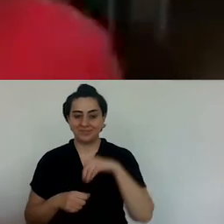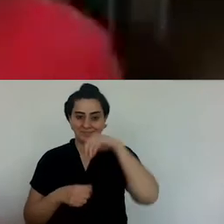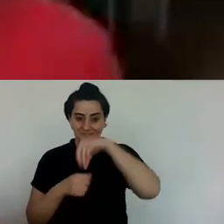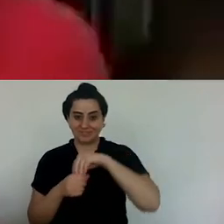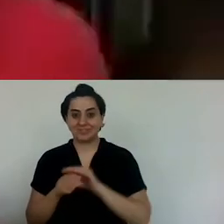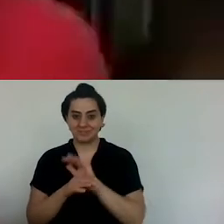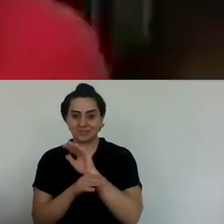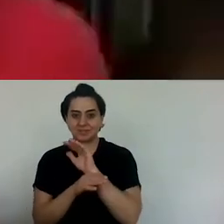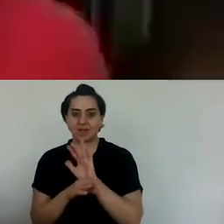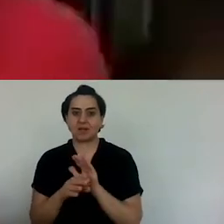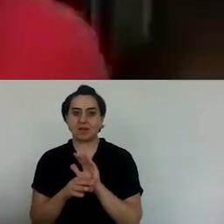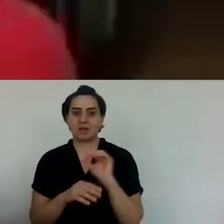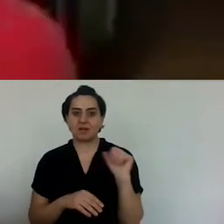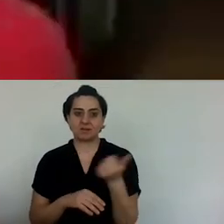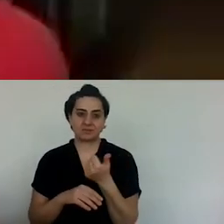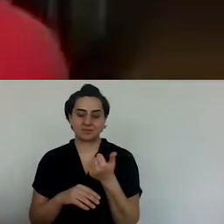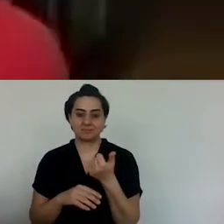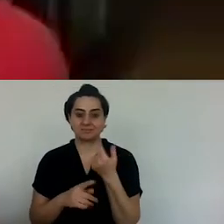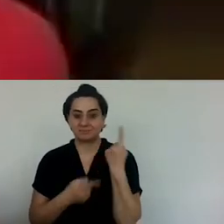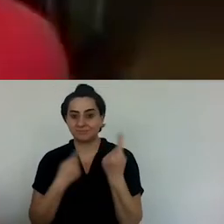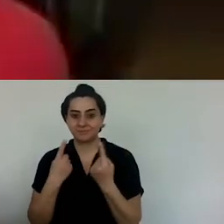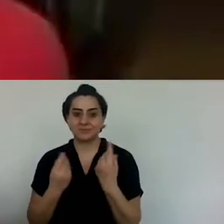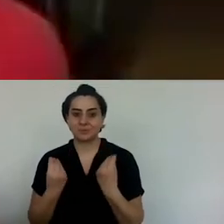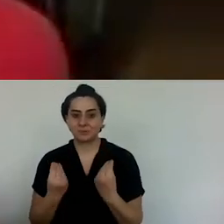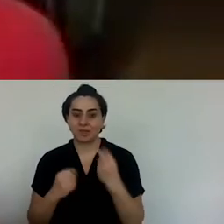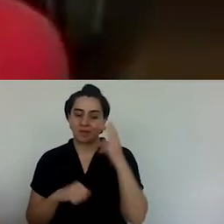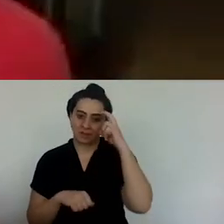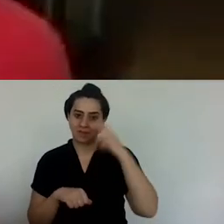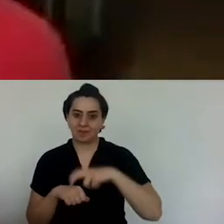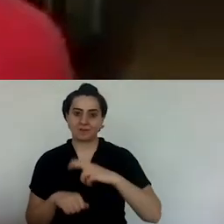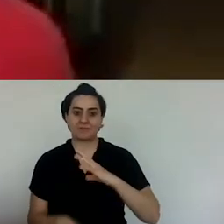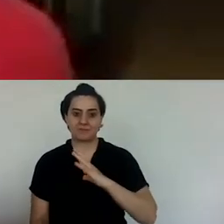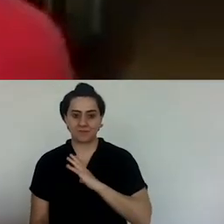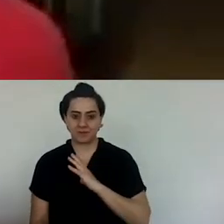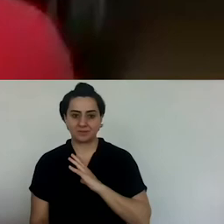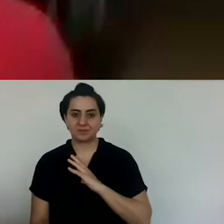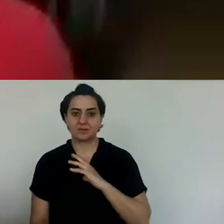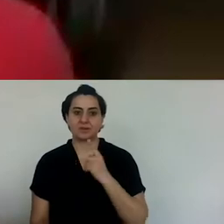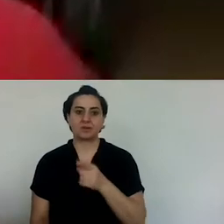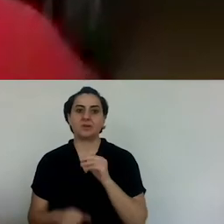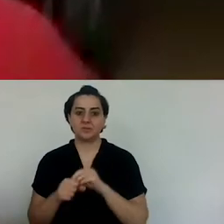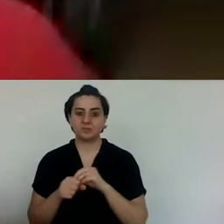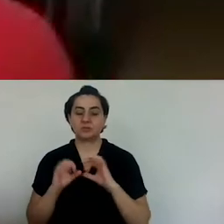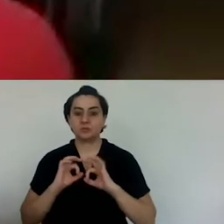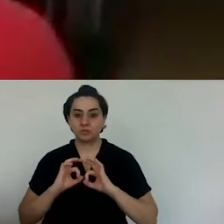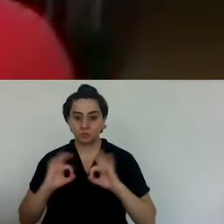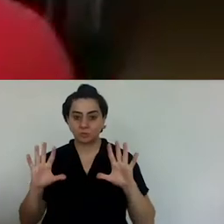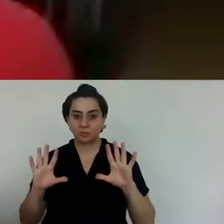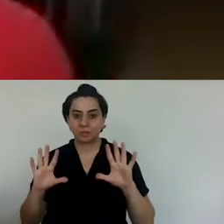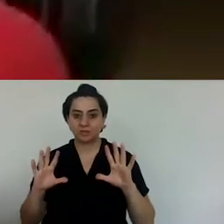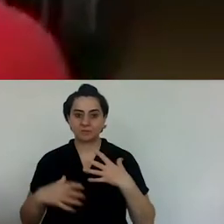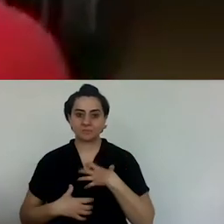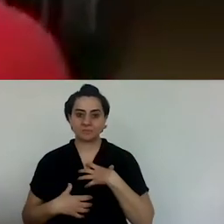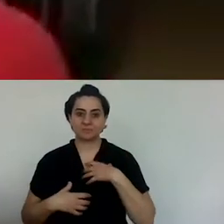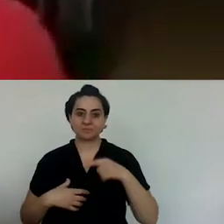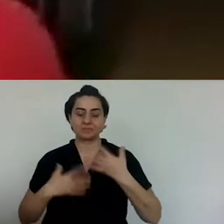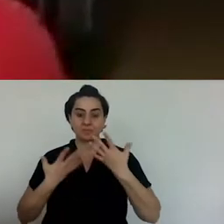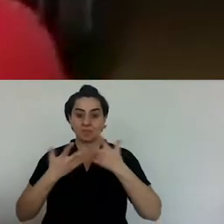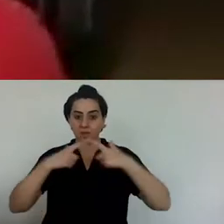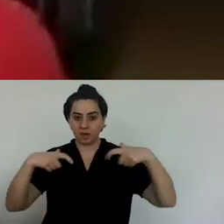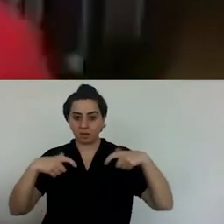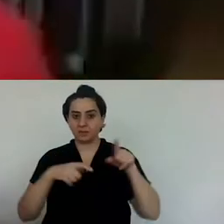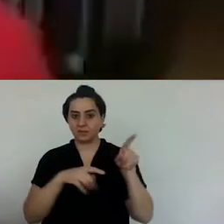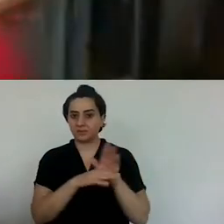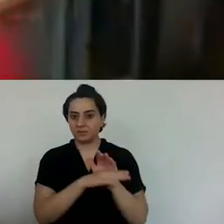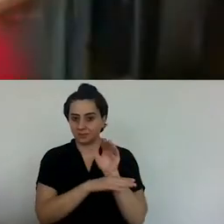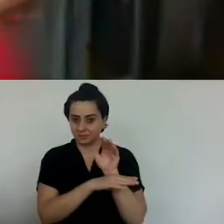It is a very small, modest house, but the life that I had in there was so lively. I had such great